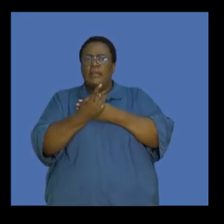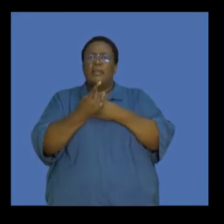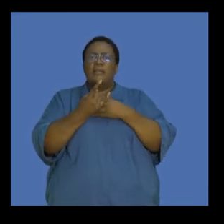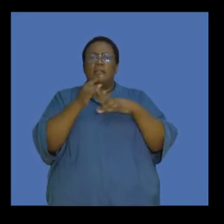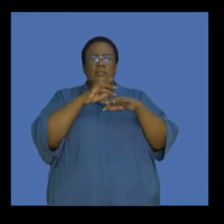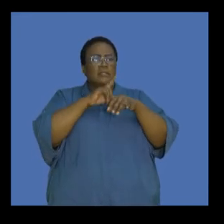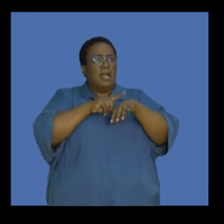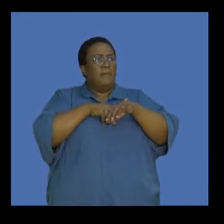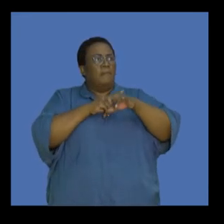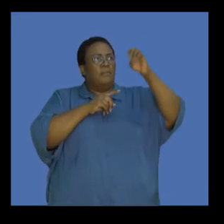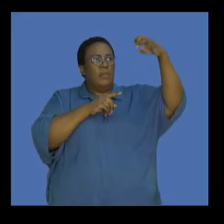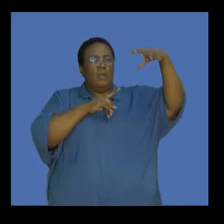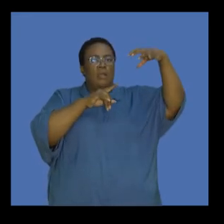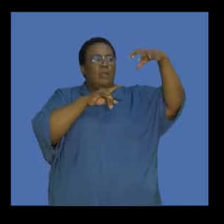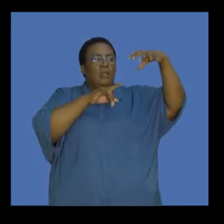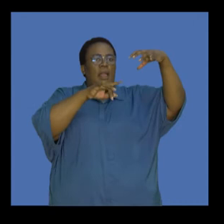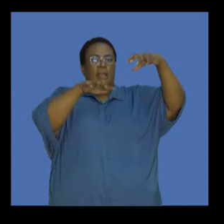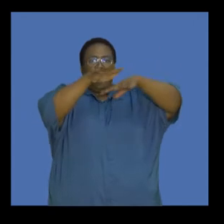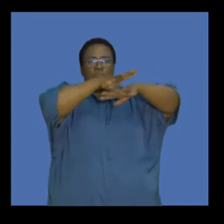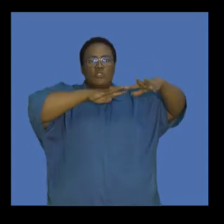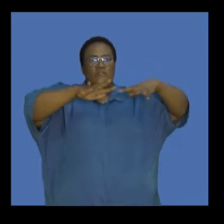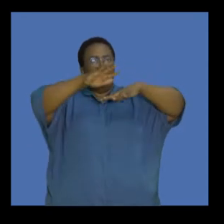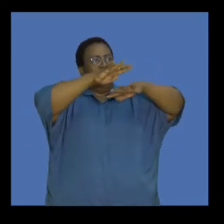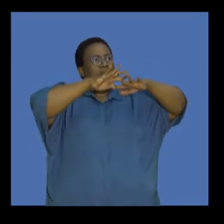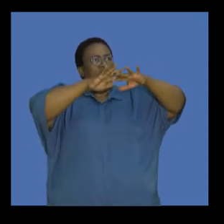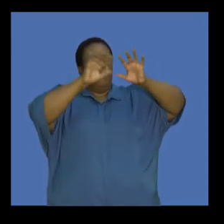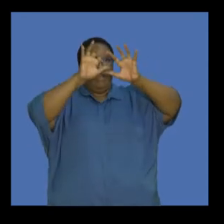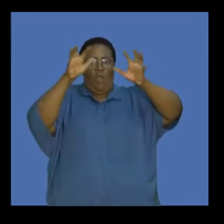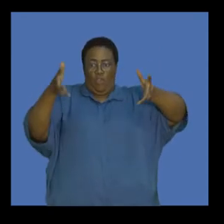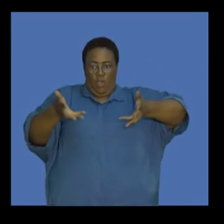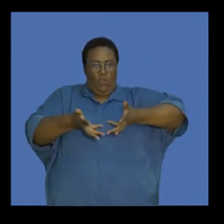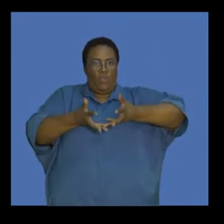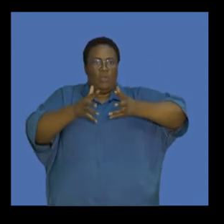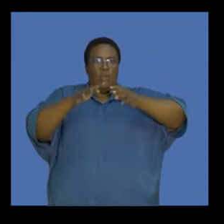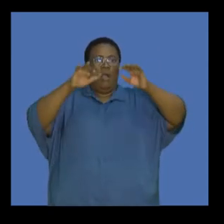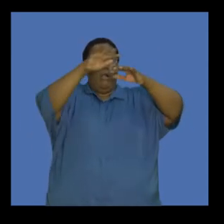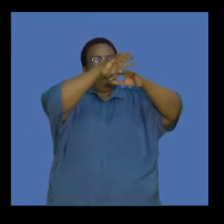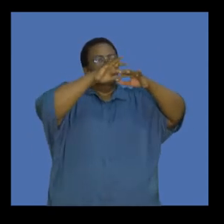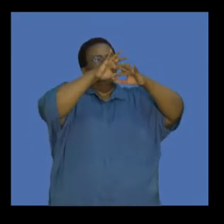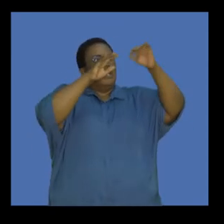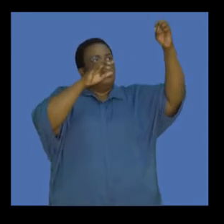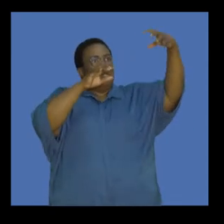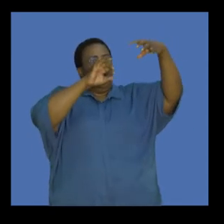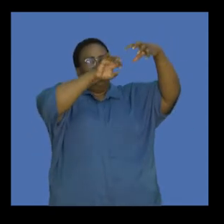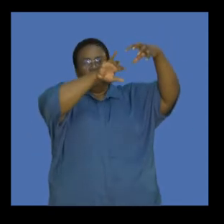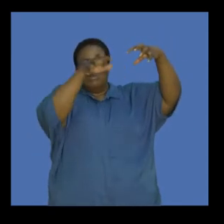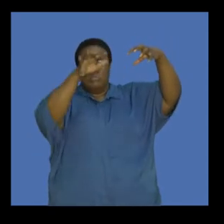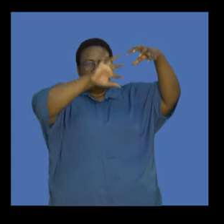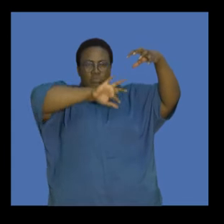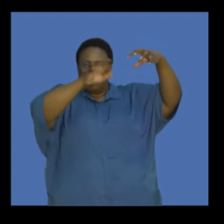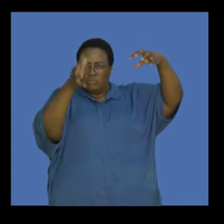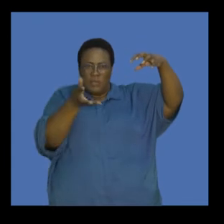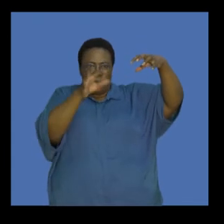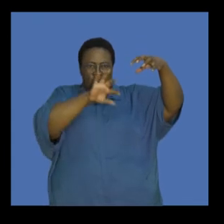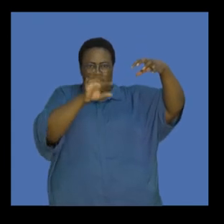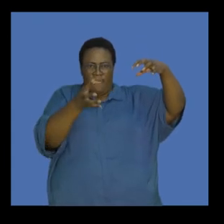call the atmosphere surrounding the Earth. So we have a layer of atmosphere here. And if you look through this, that's that